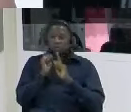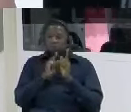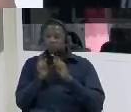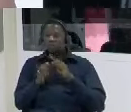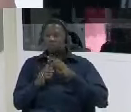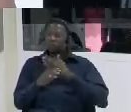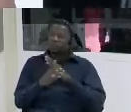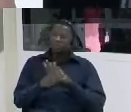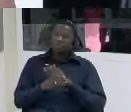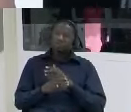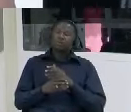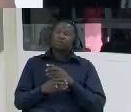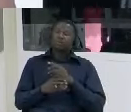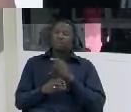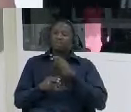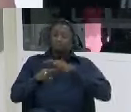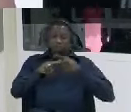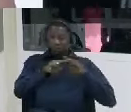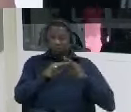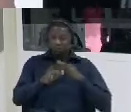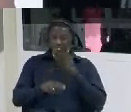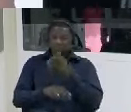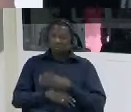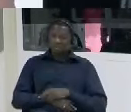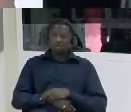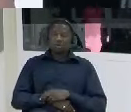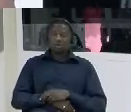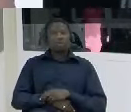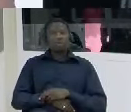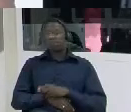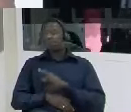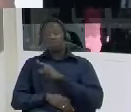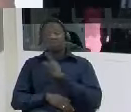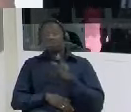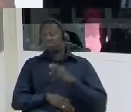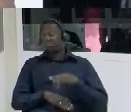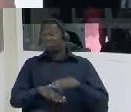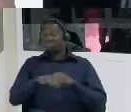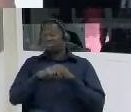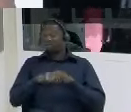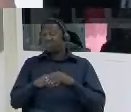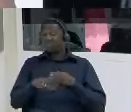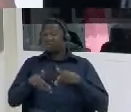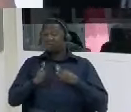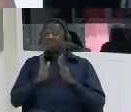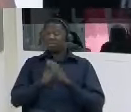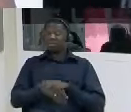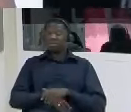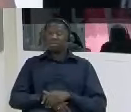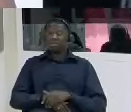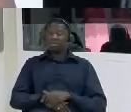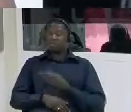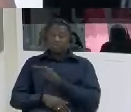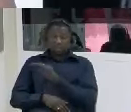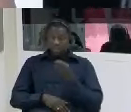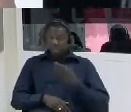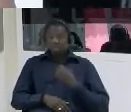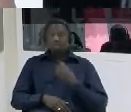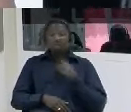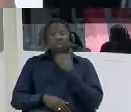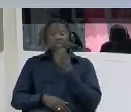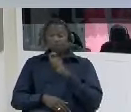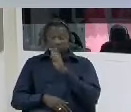was not friendly did they interrogate you again yes they did